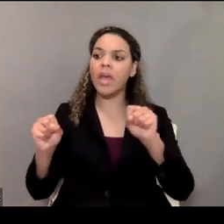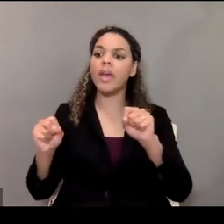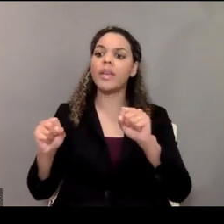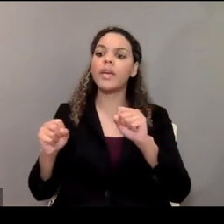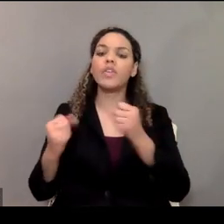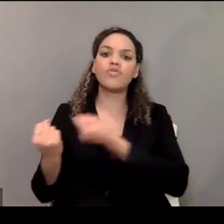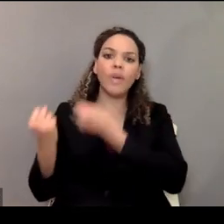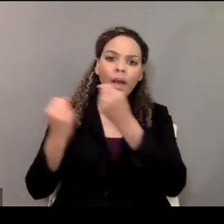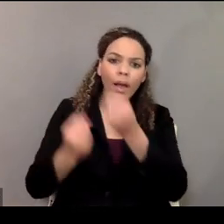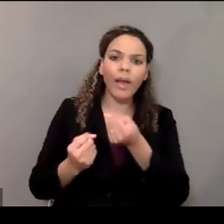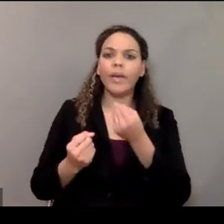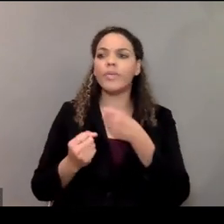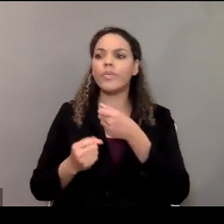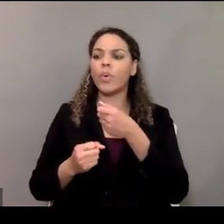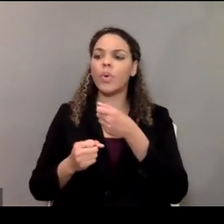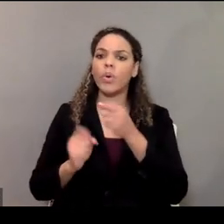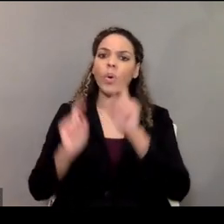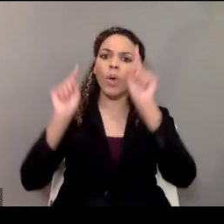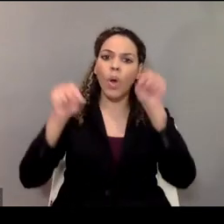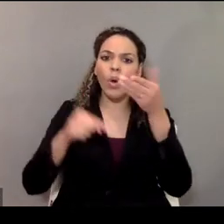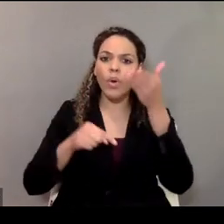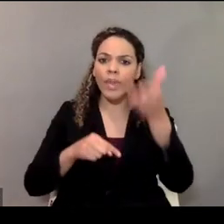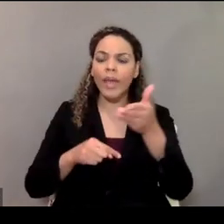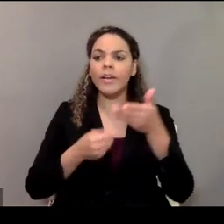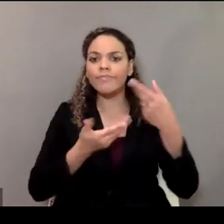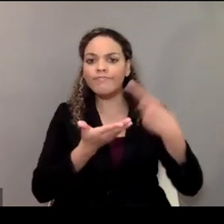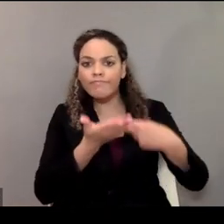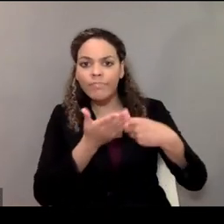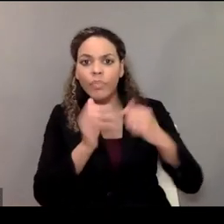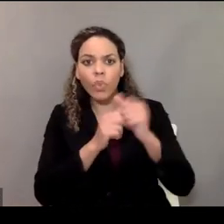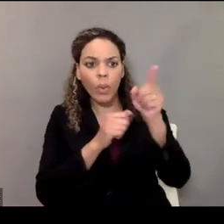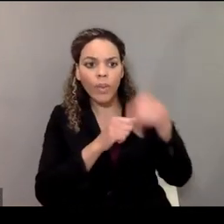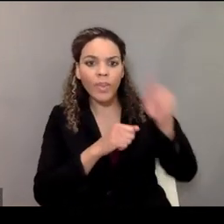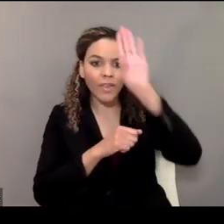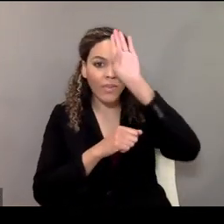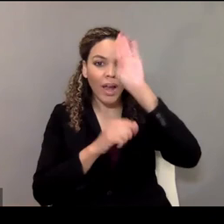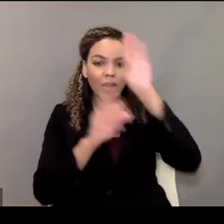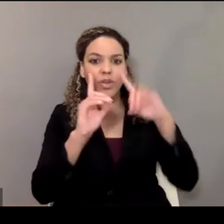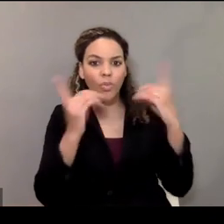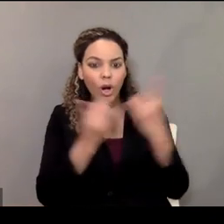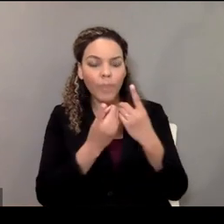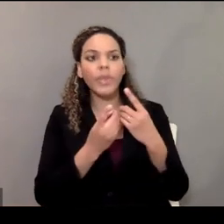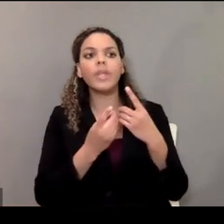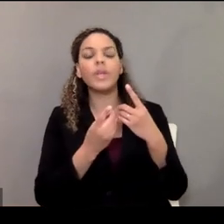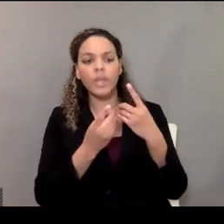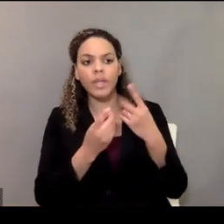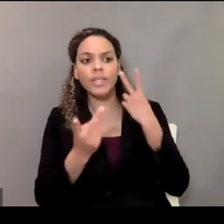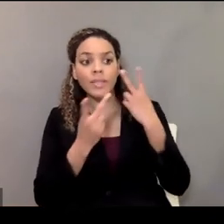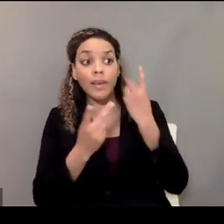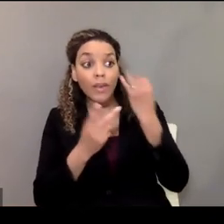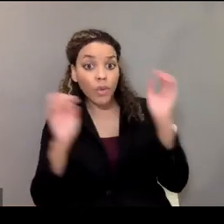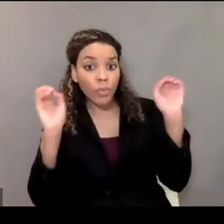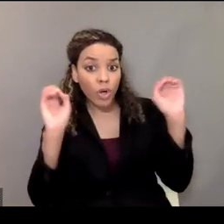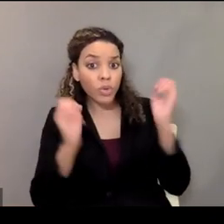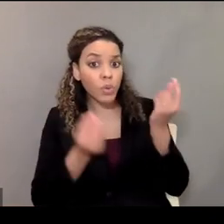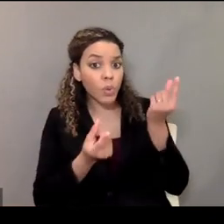what they should do in case there's an emergency. This way the fire, also the fire department would